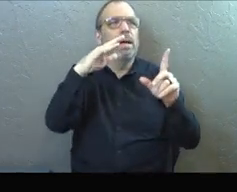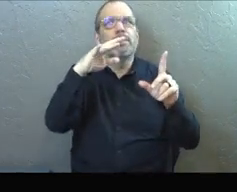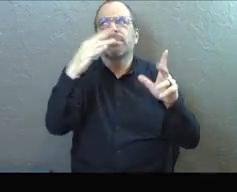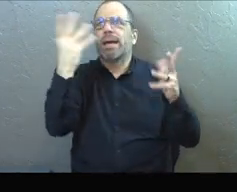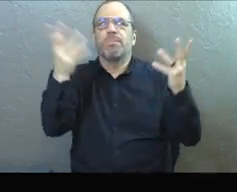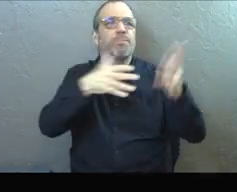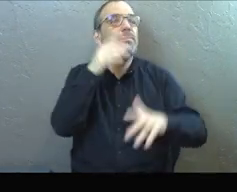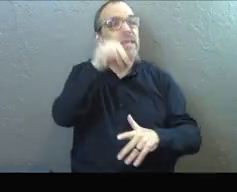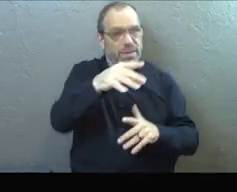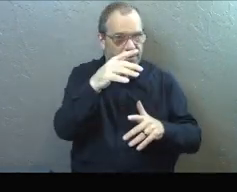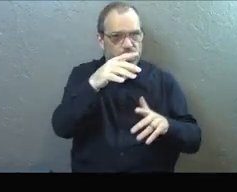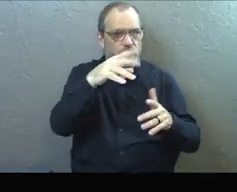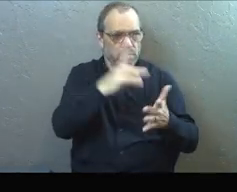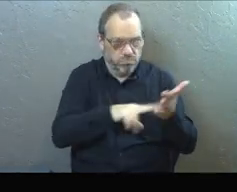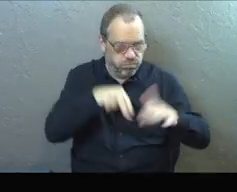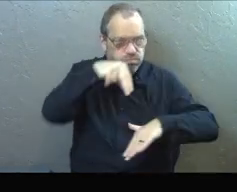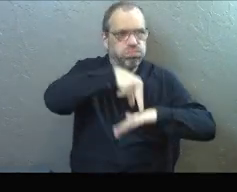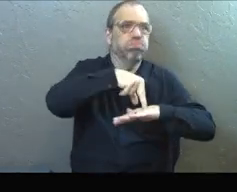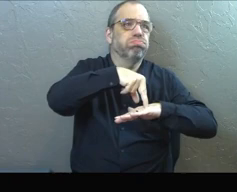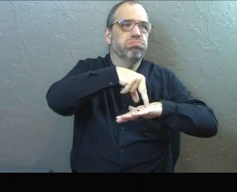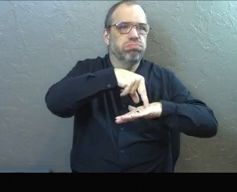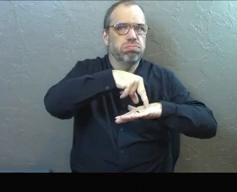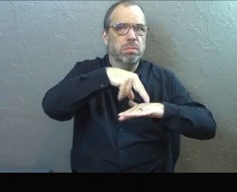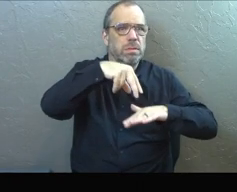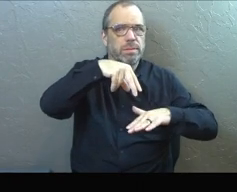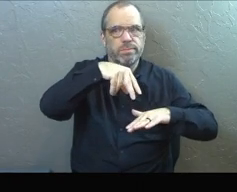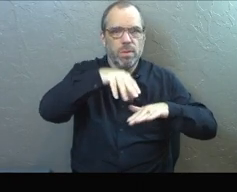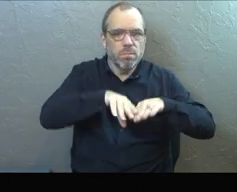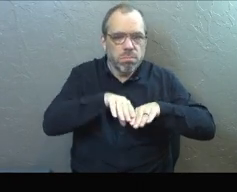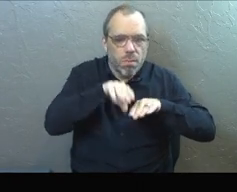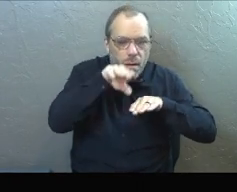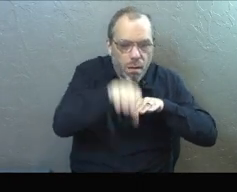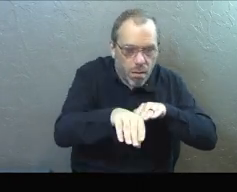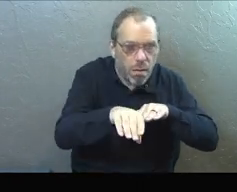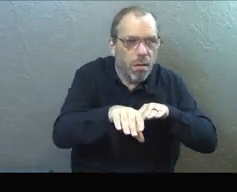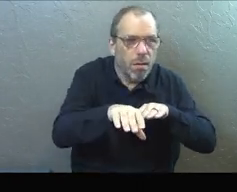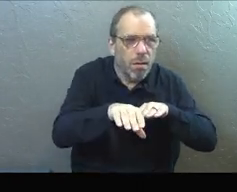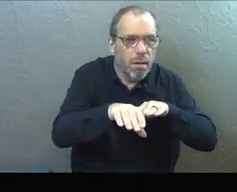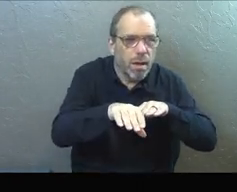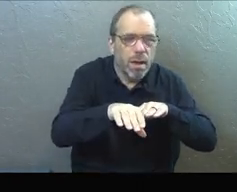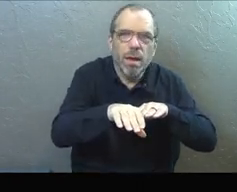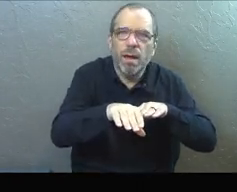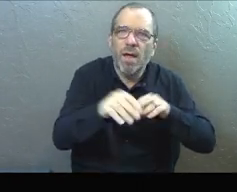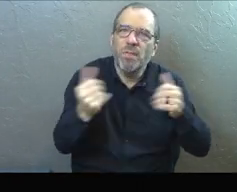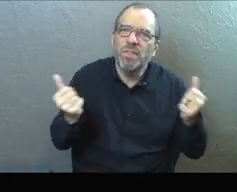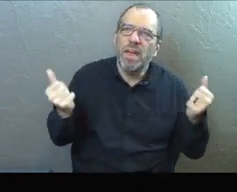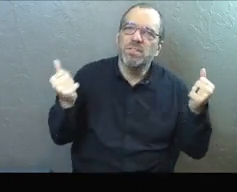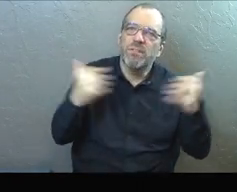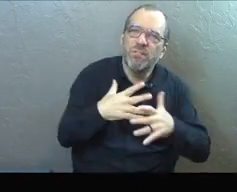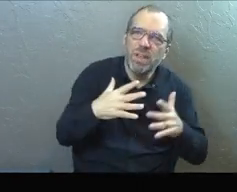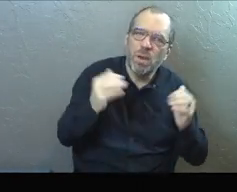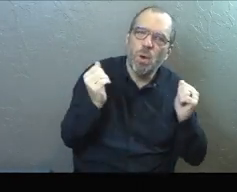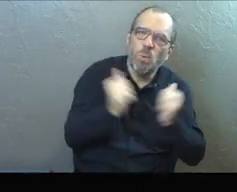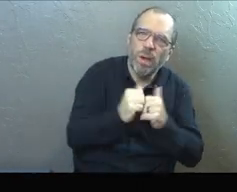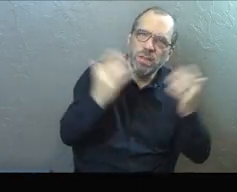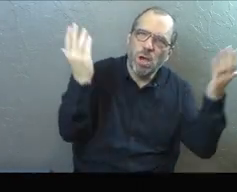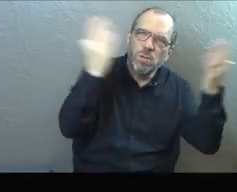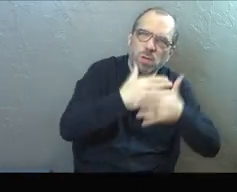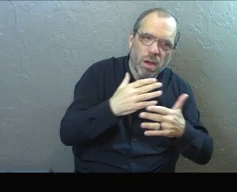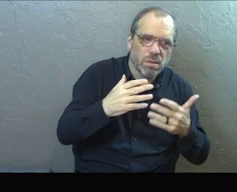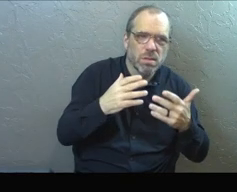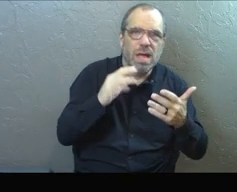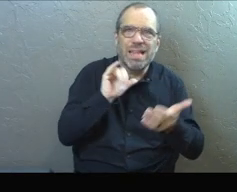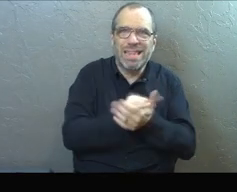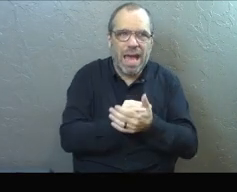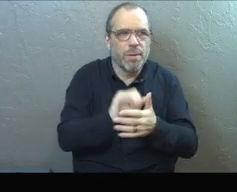Like if you were to get up right now, you don't even know where to step or what's in front of you. There's a fear that comes with it. There's an anxiety. The